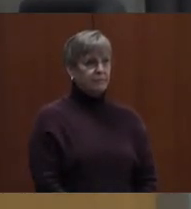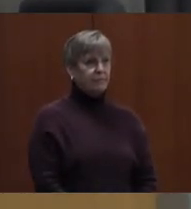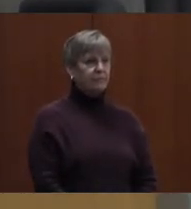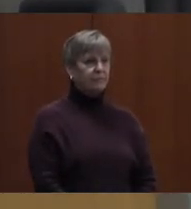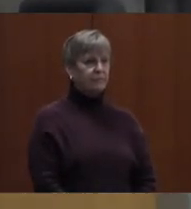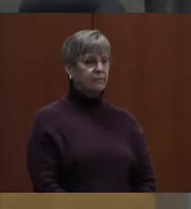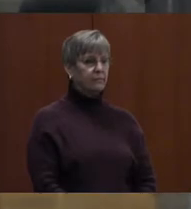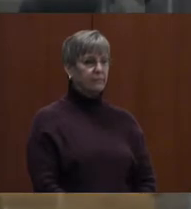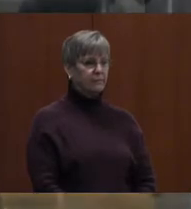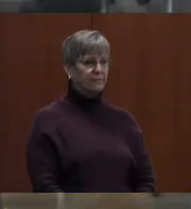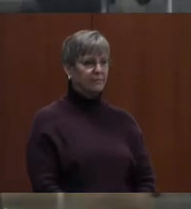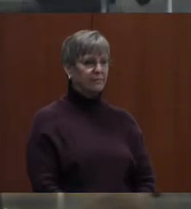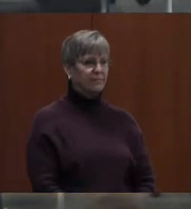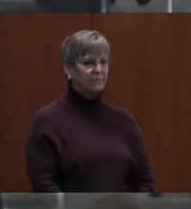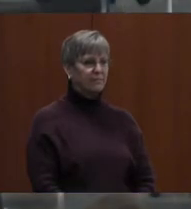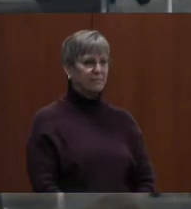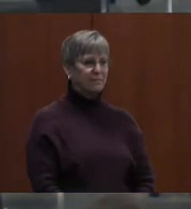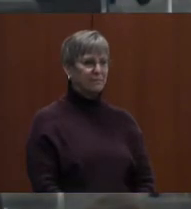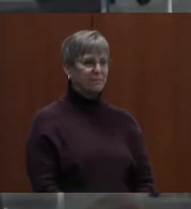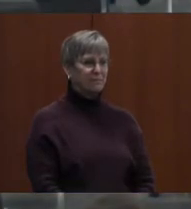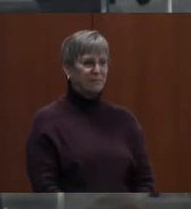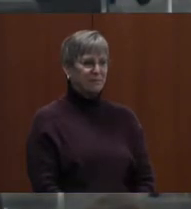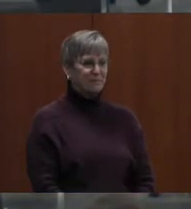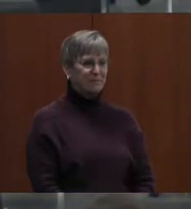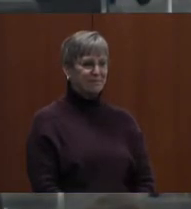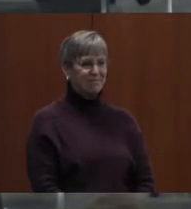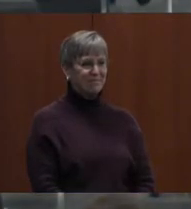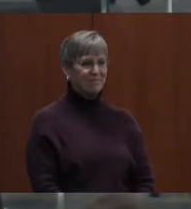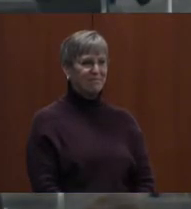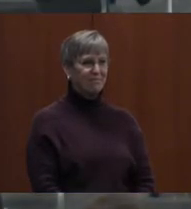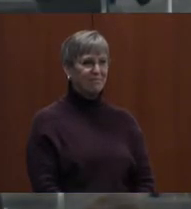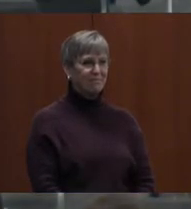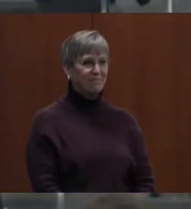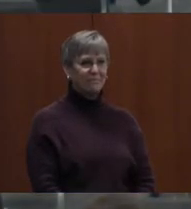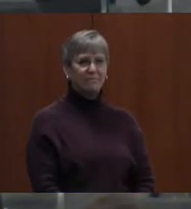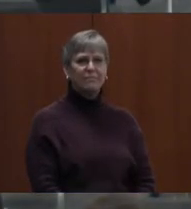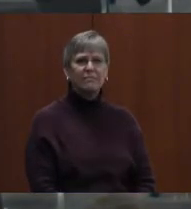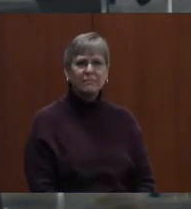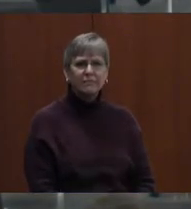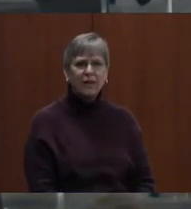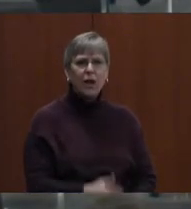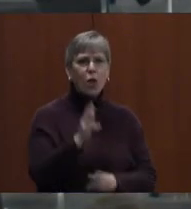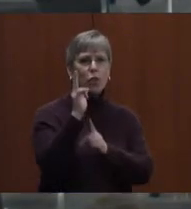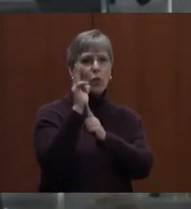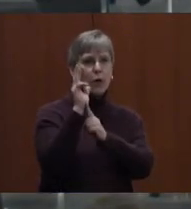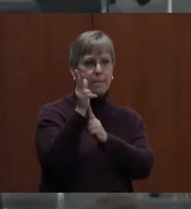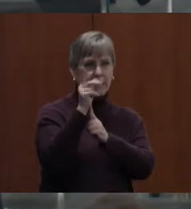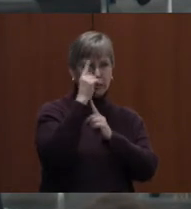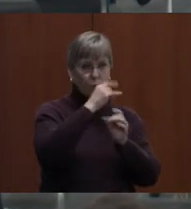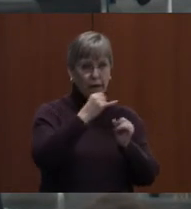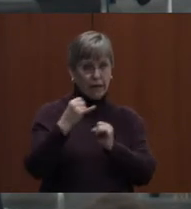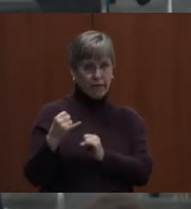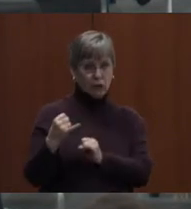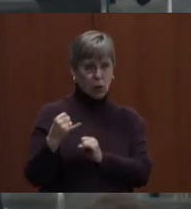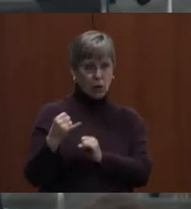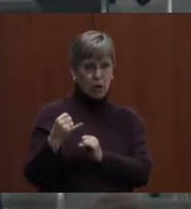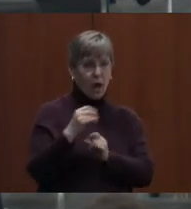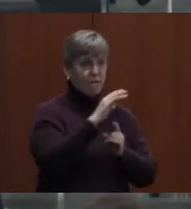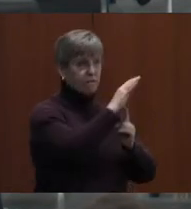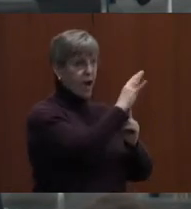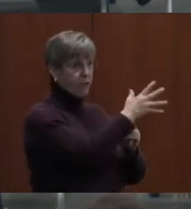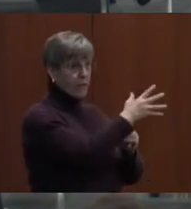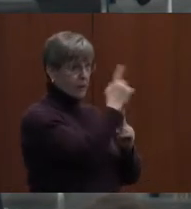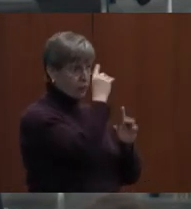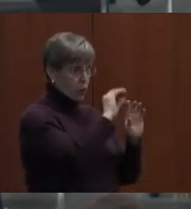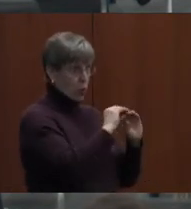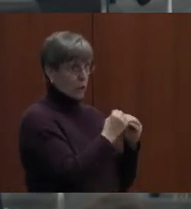Mr. President, is it the same time limits as our normal public? Three minutes for an individual, five minutes